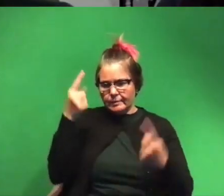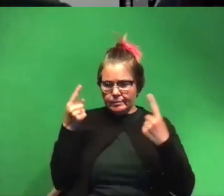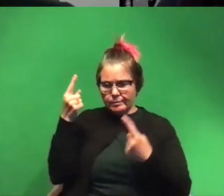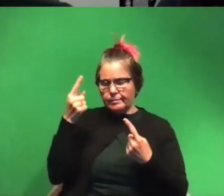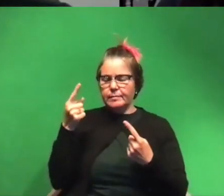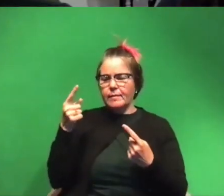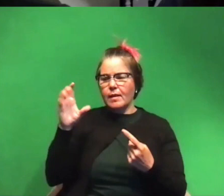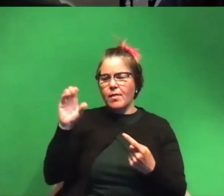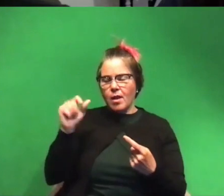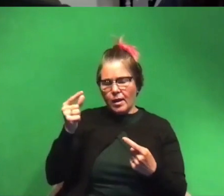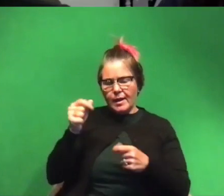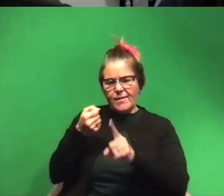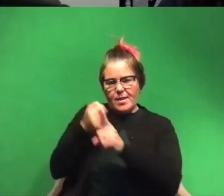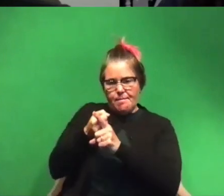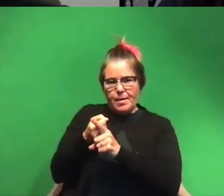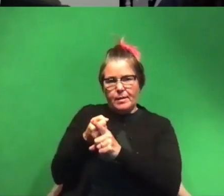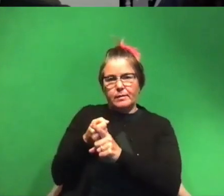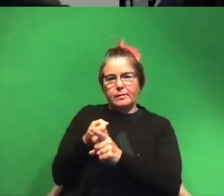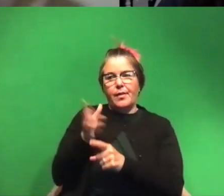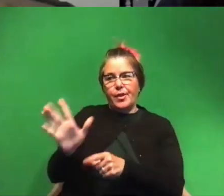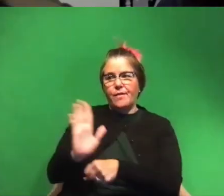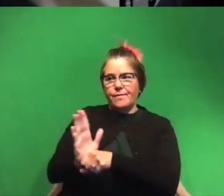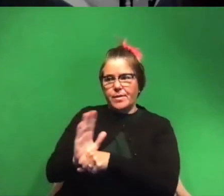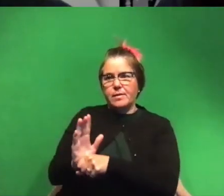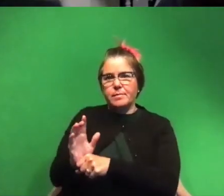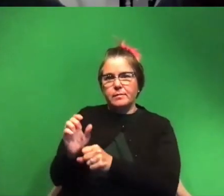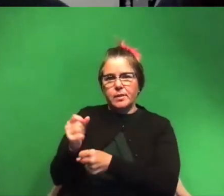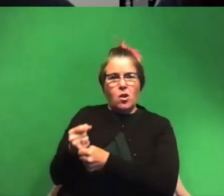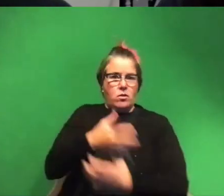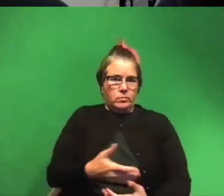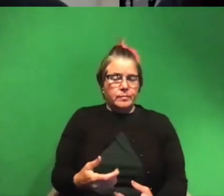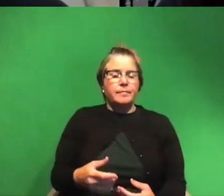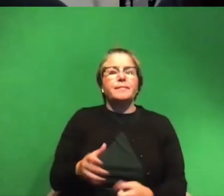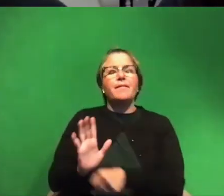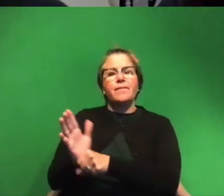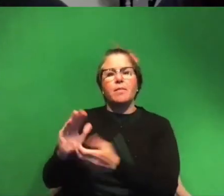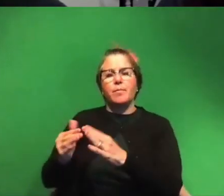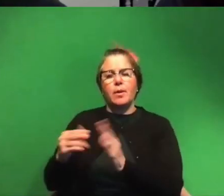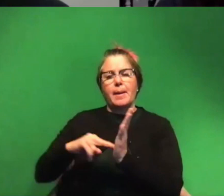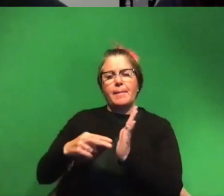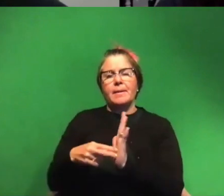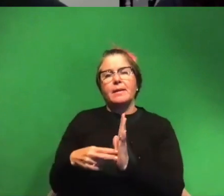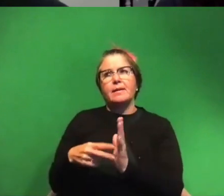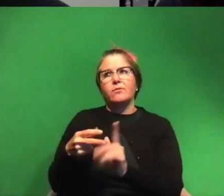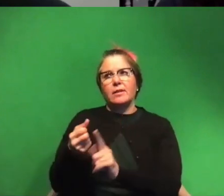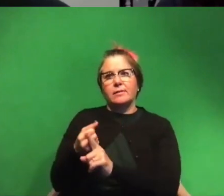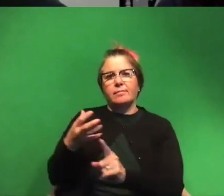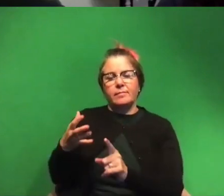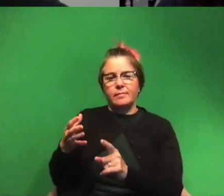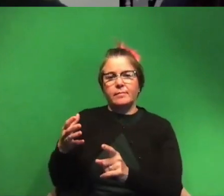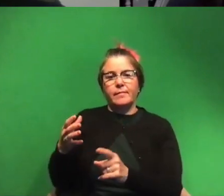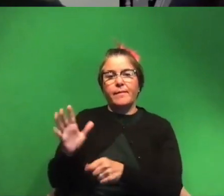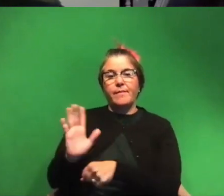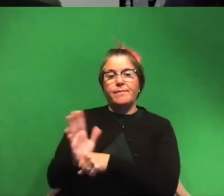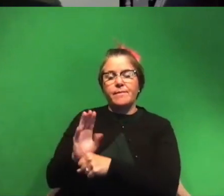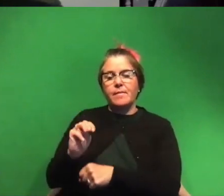cognitive impact that their films can have um and when i say the film community i really expand it to just the film